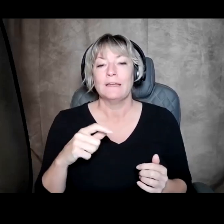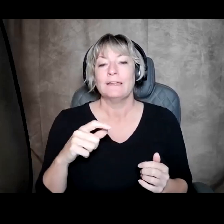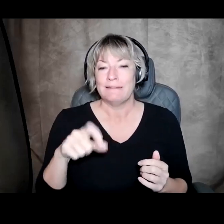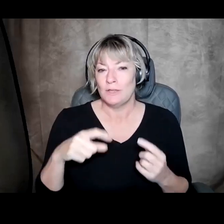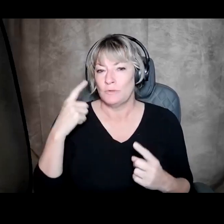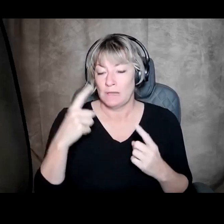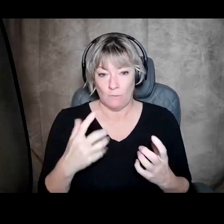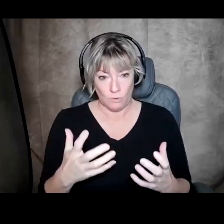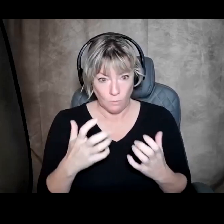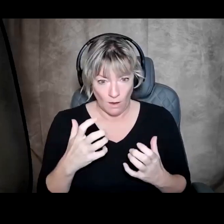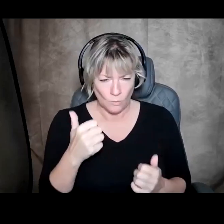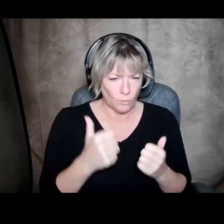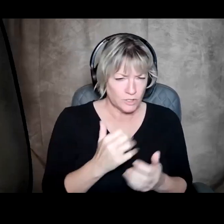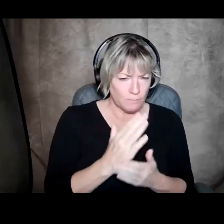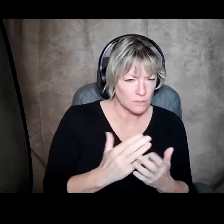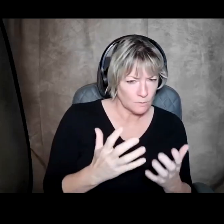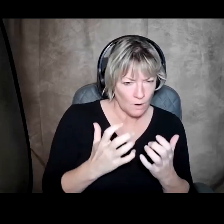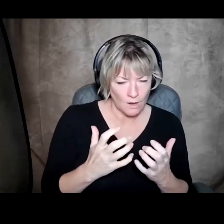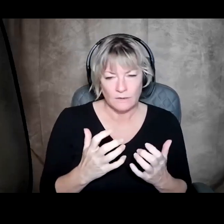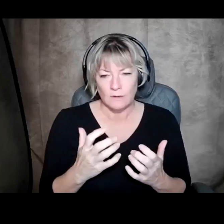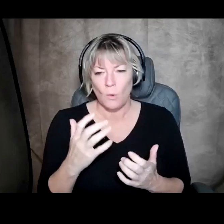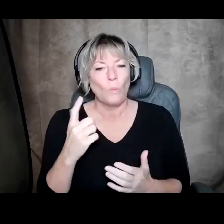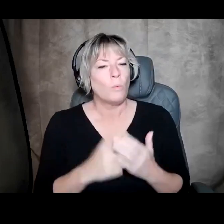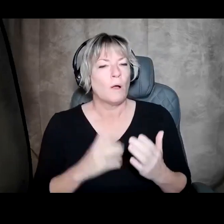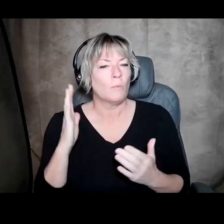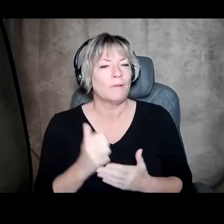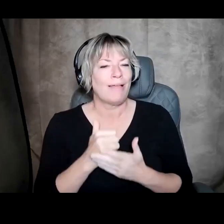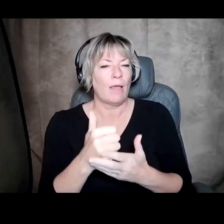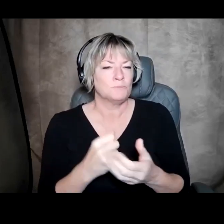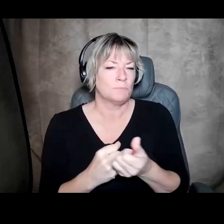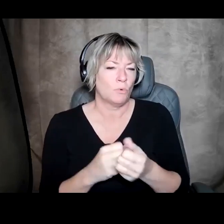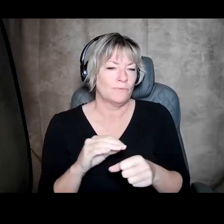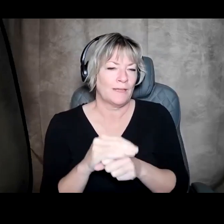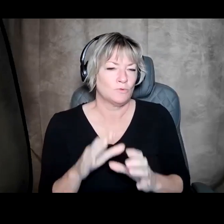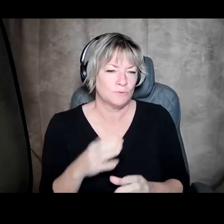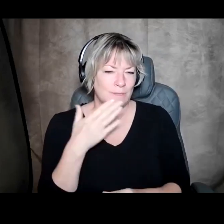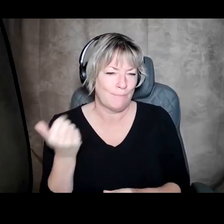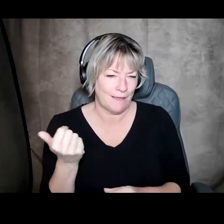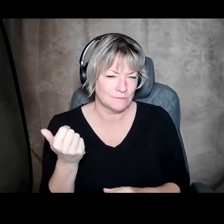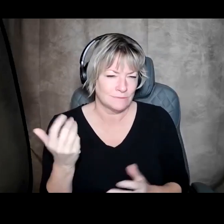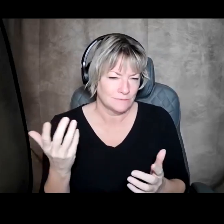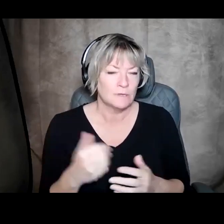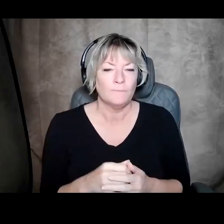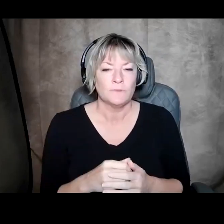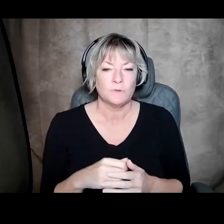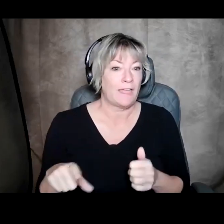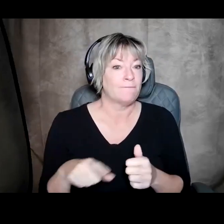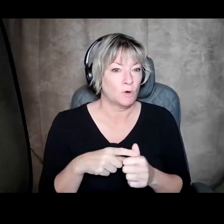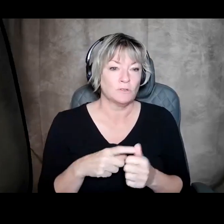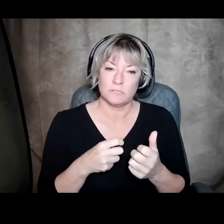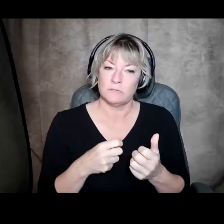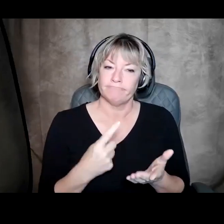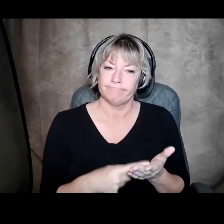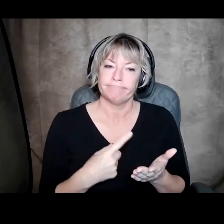do we want that? Which parts of that do we want? What's actually going to support our counselor best to do the jobs? And so I think that that's the first argument for why we